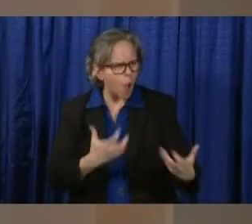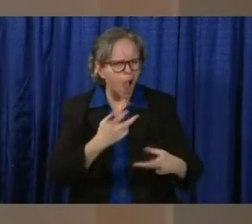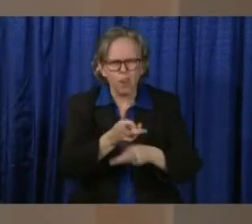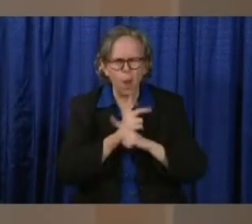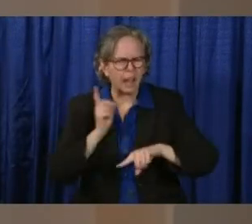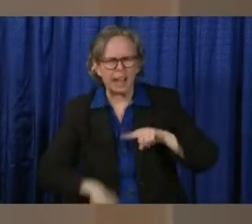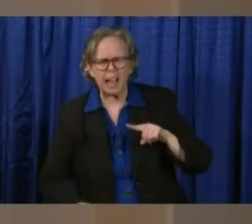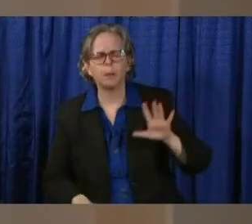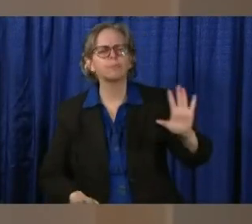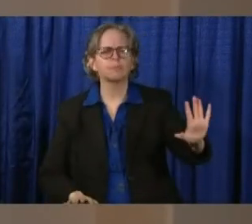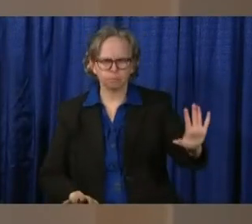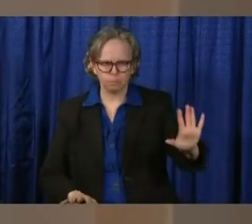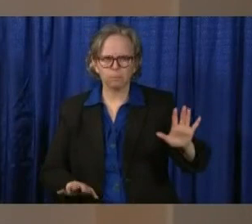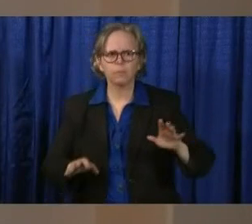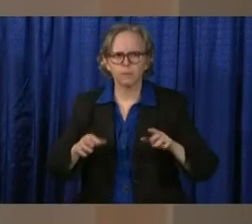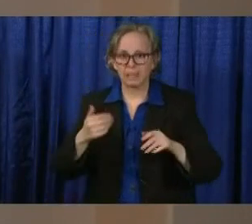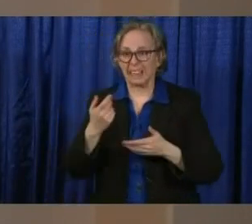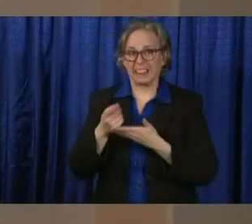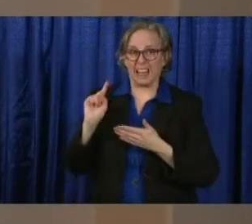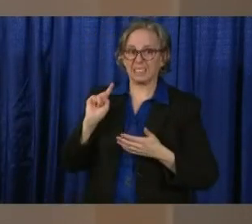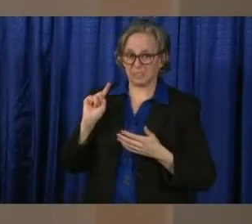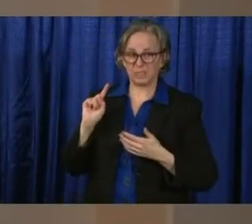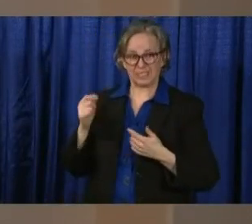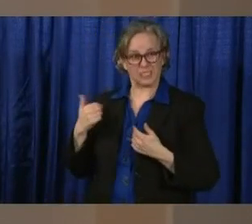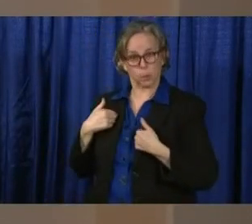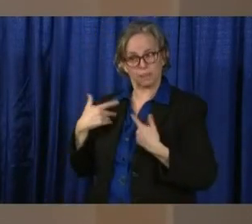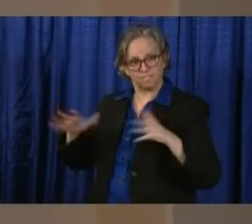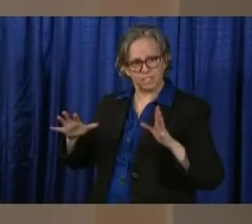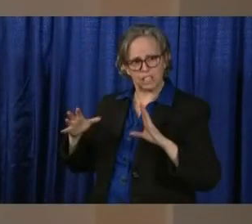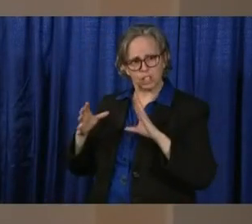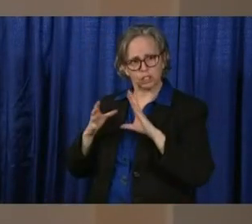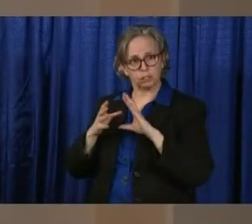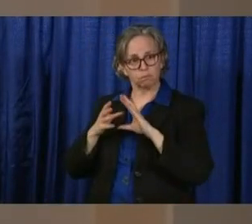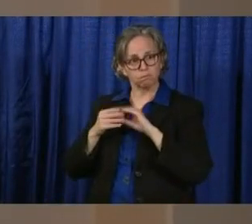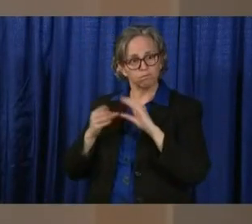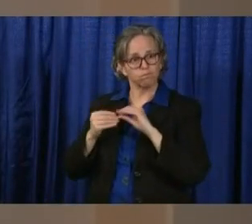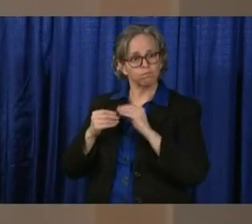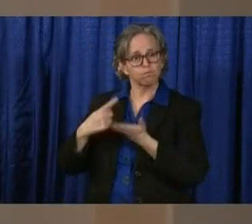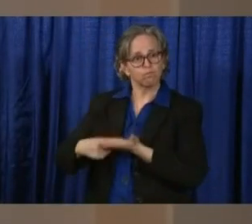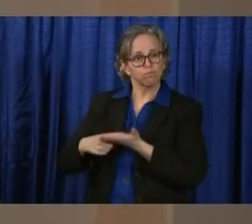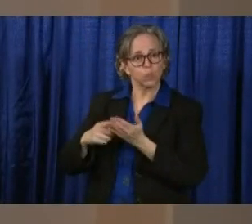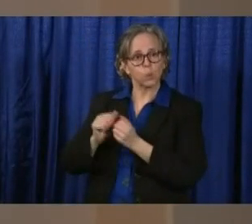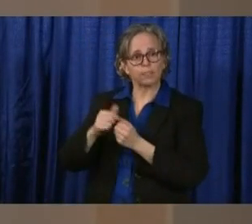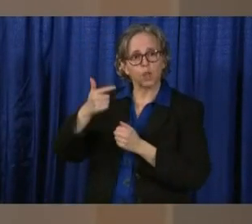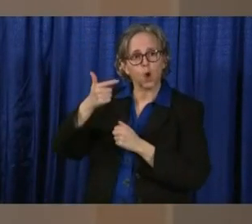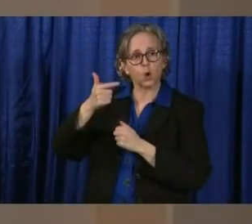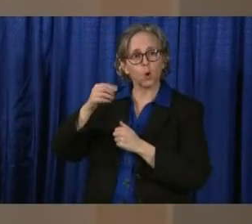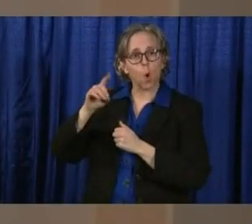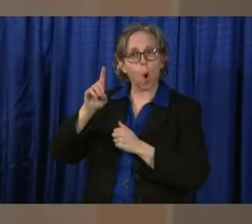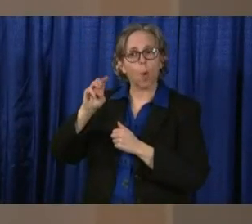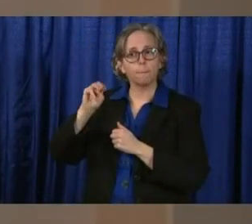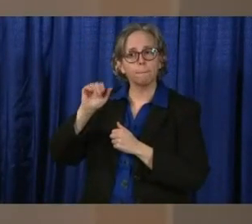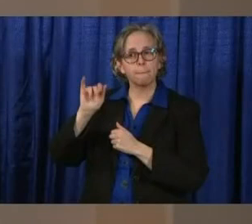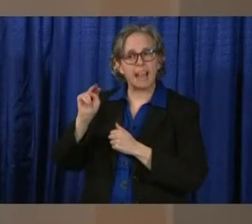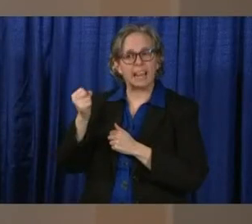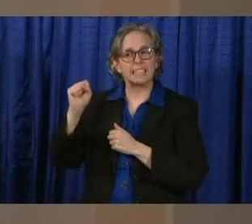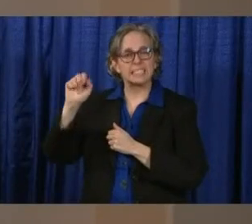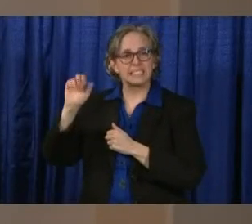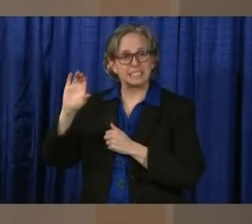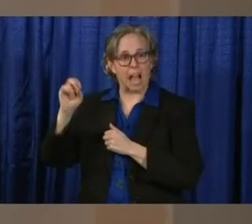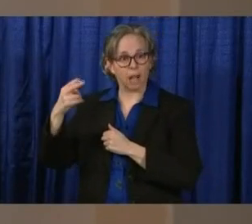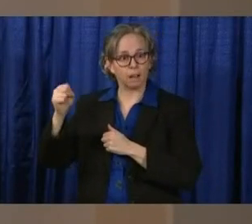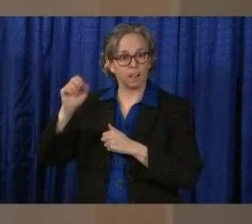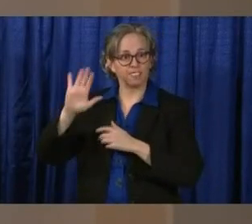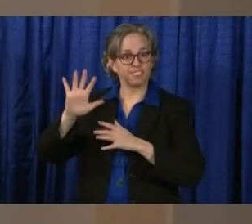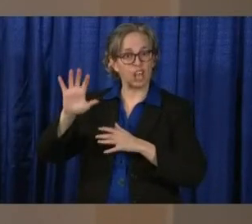I said some of the mayors and I had a conversation with Goldman Sachs as part of their 10,000 Businesses program. Well, Goldman Sachs